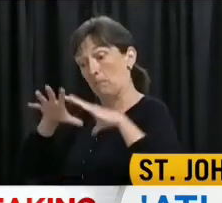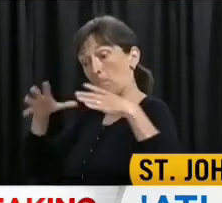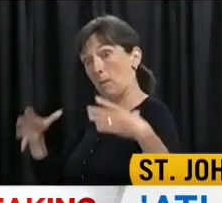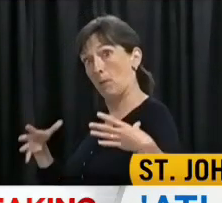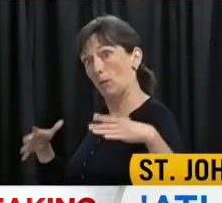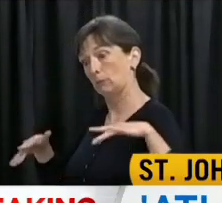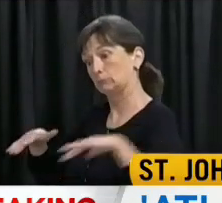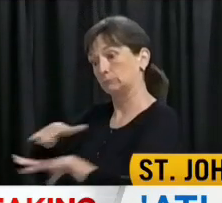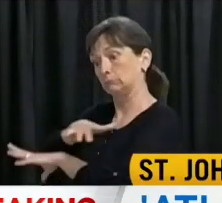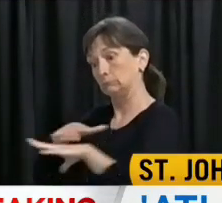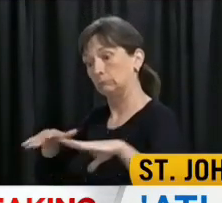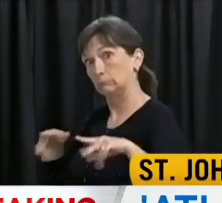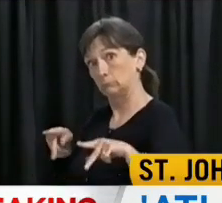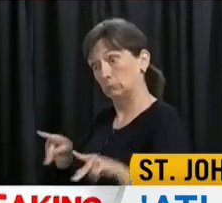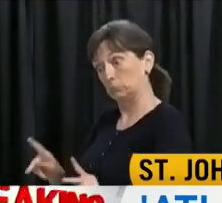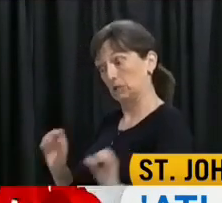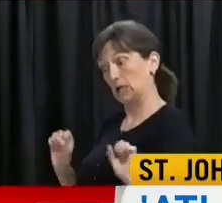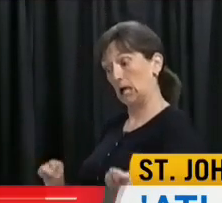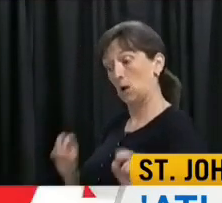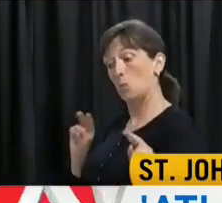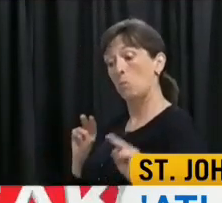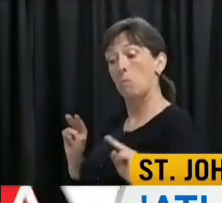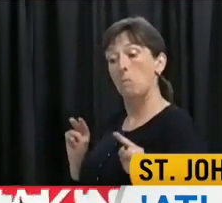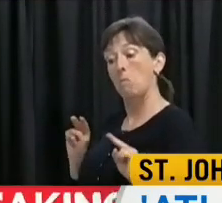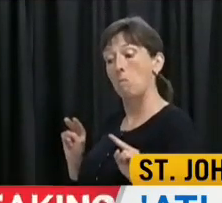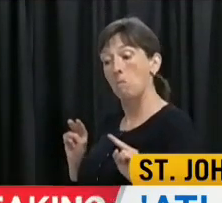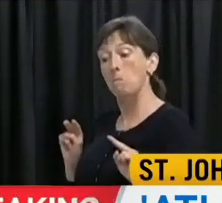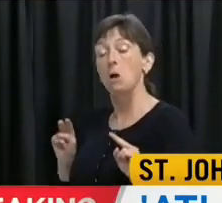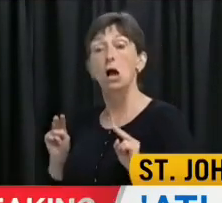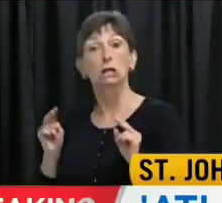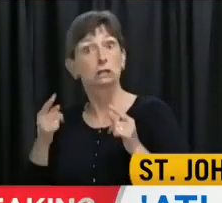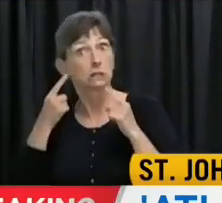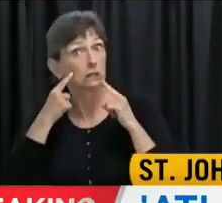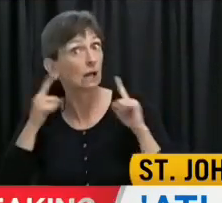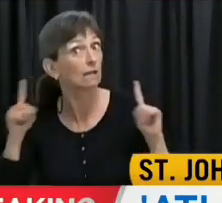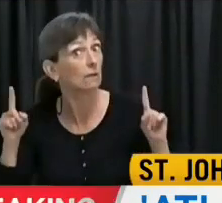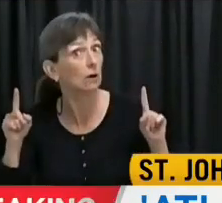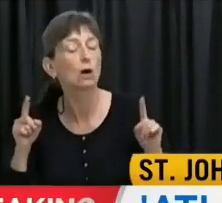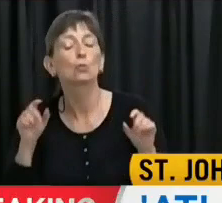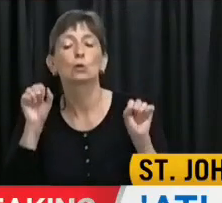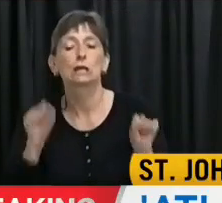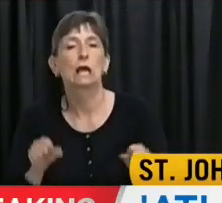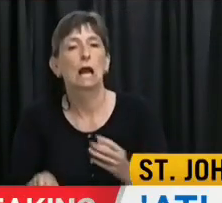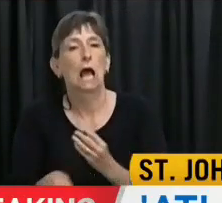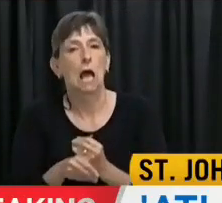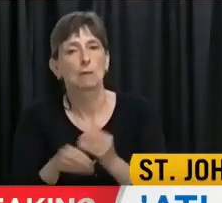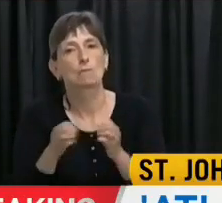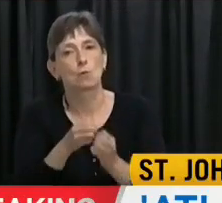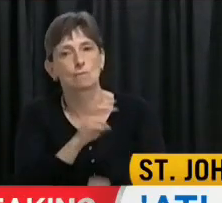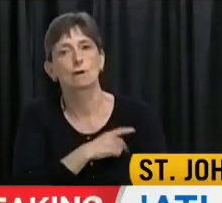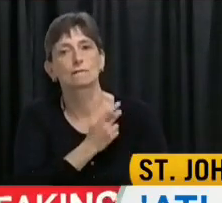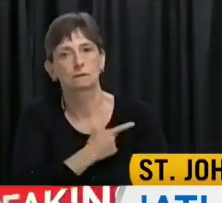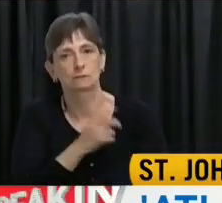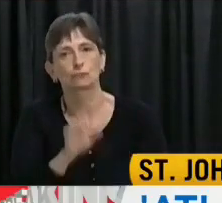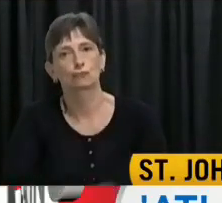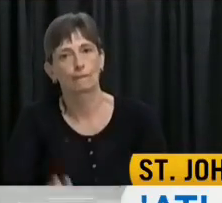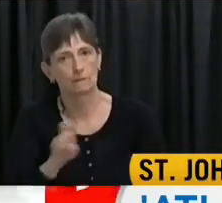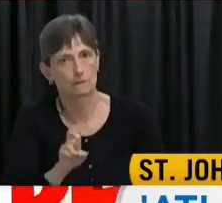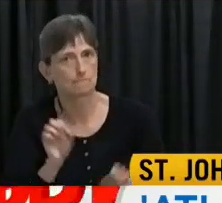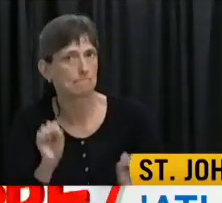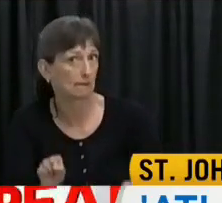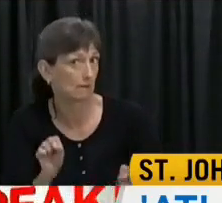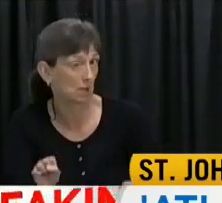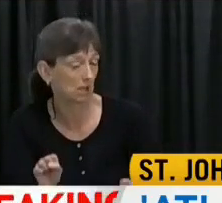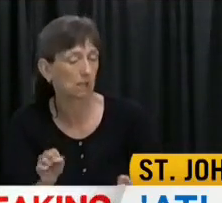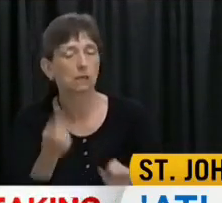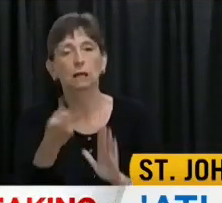Atlantic bubble, our plan will be to further ease travel restrictions. So again, what does that mean? So as an